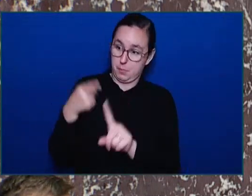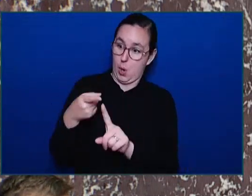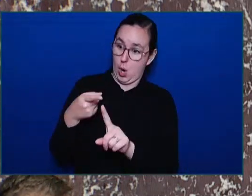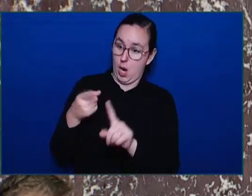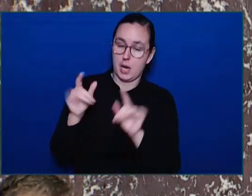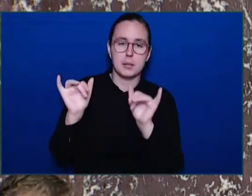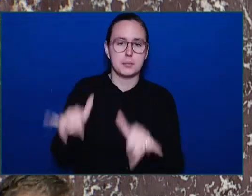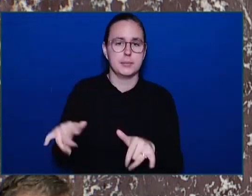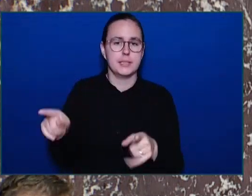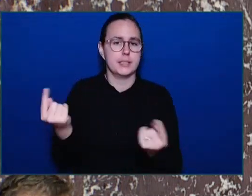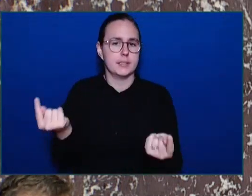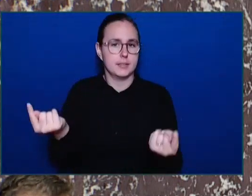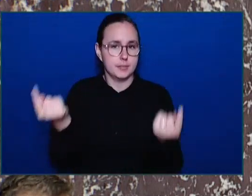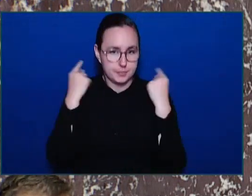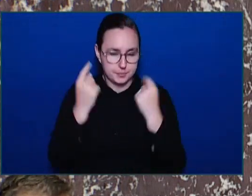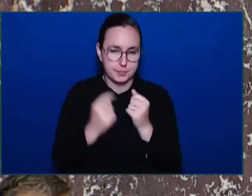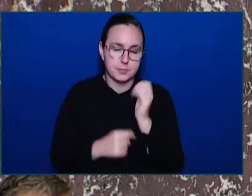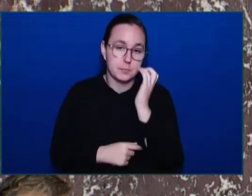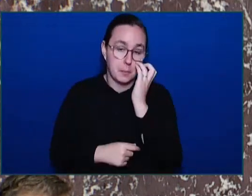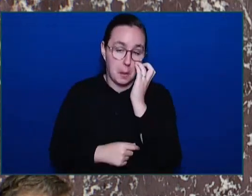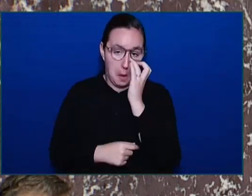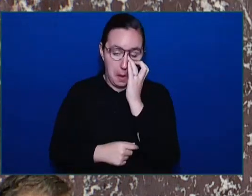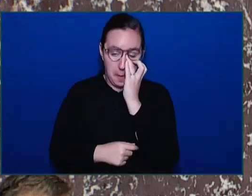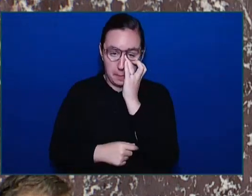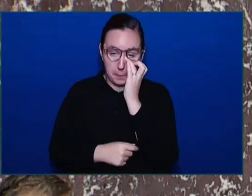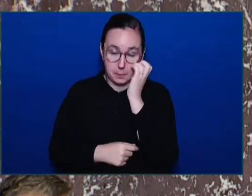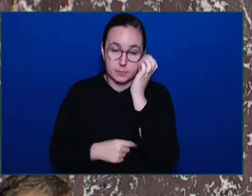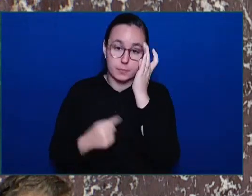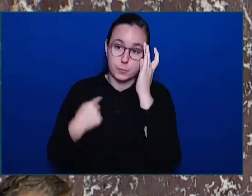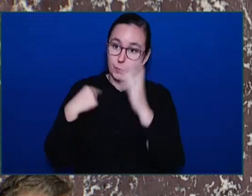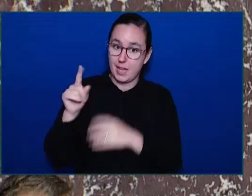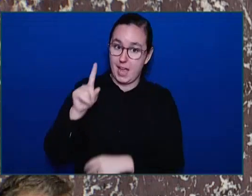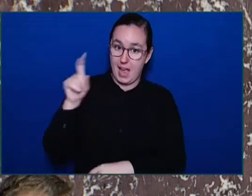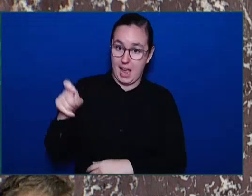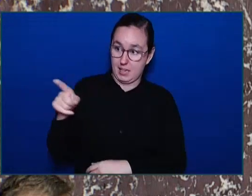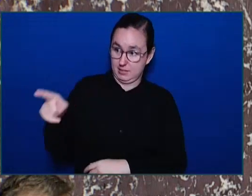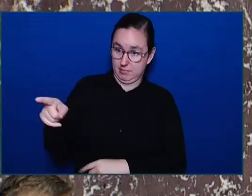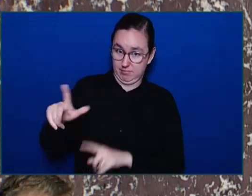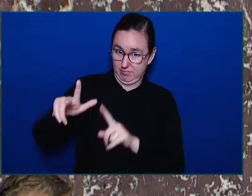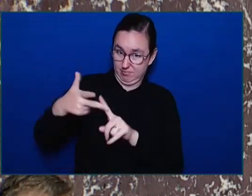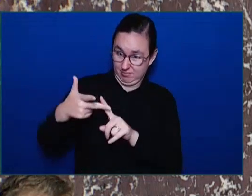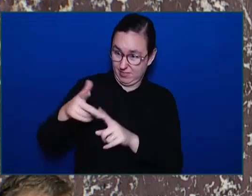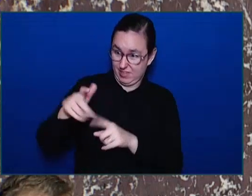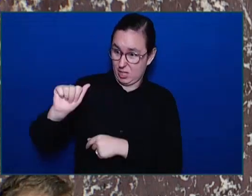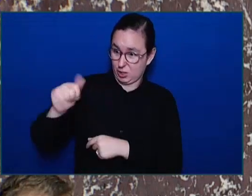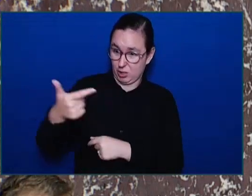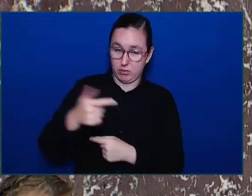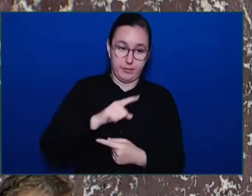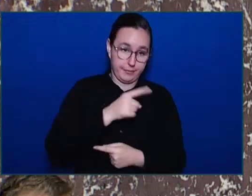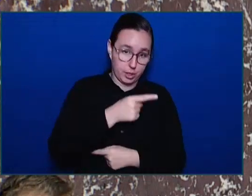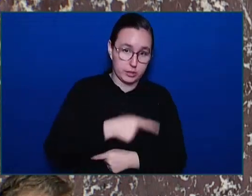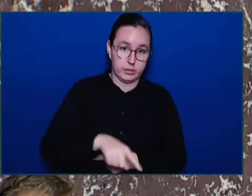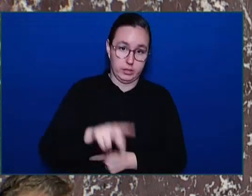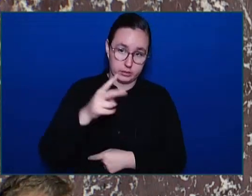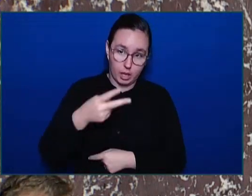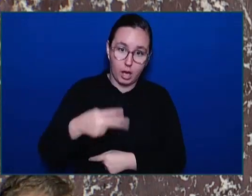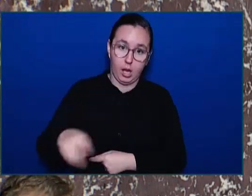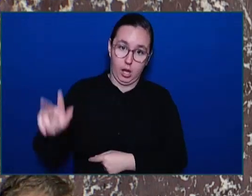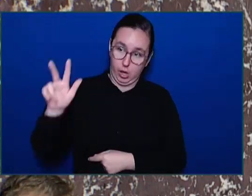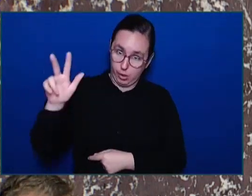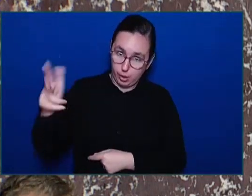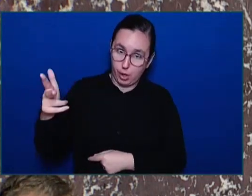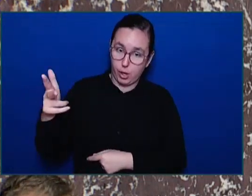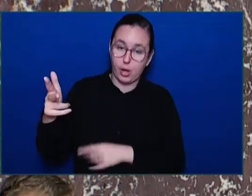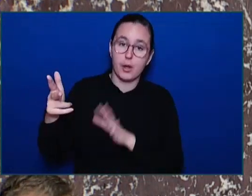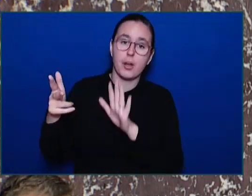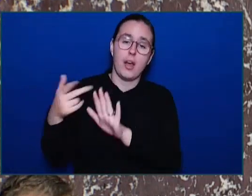Attorney General that this government has had. And instead of hearing from the Attorney General, we keep hearing from the Solicitor General about